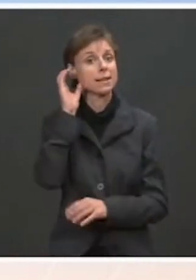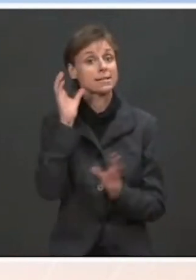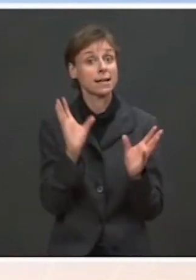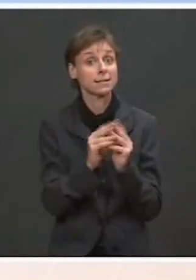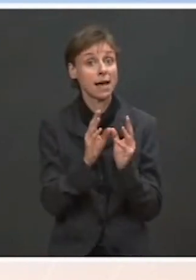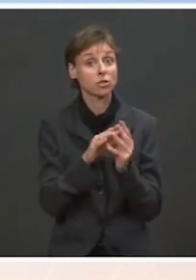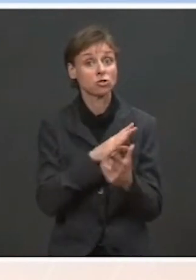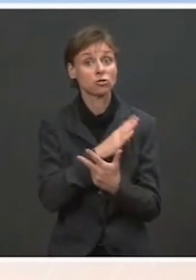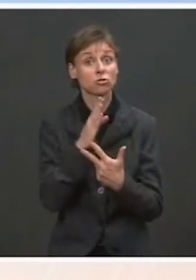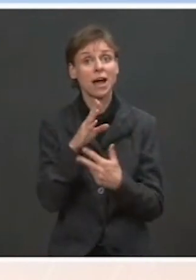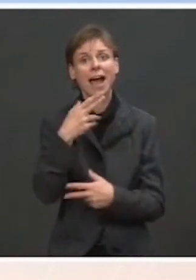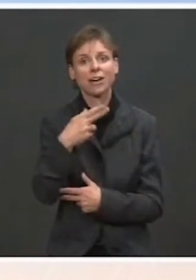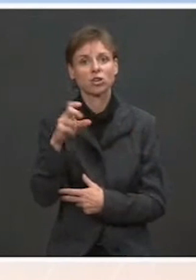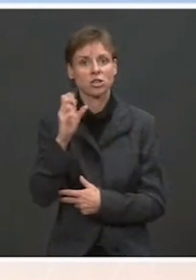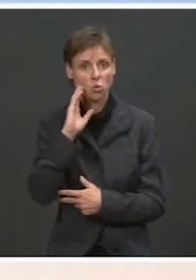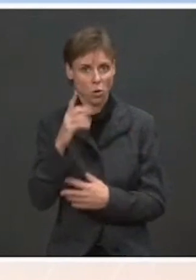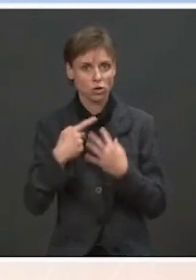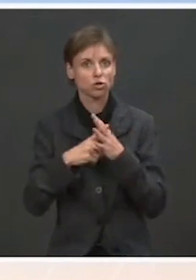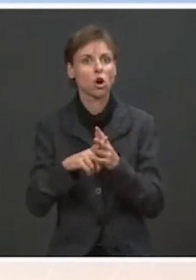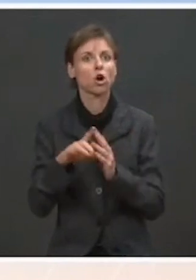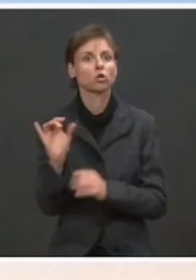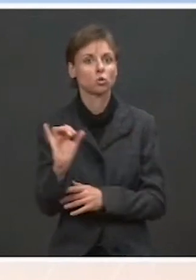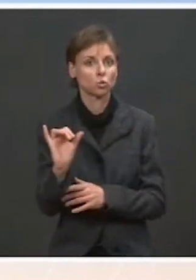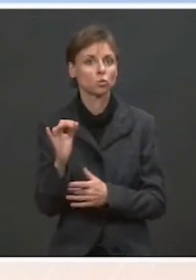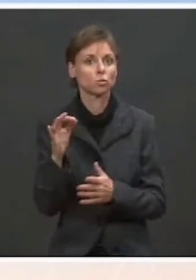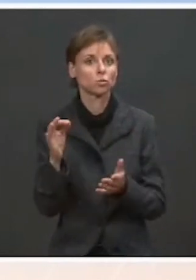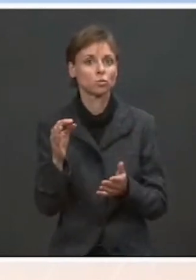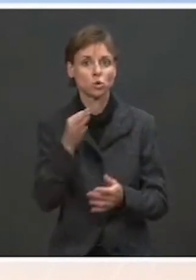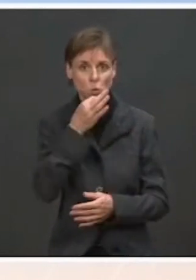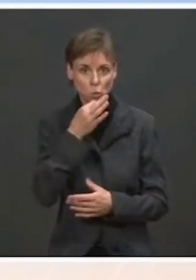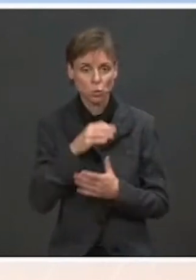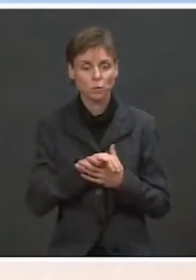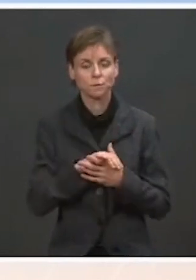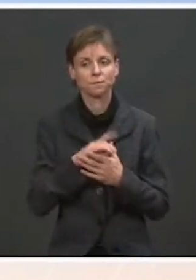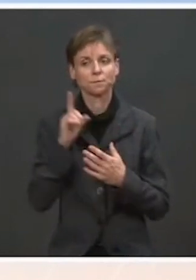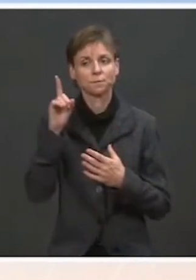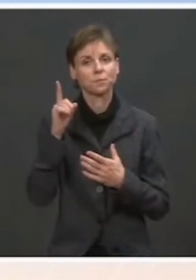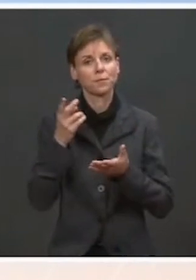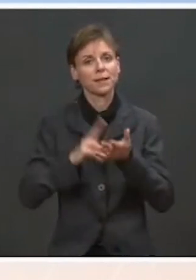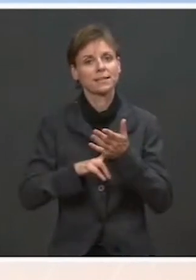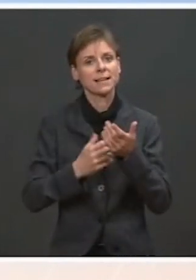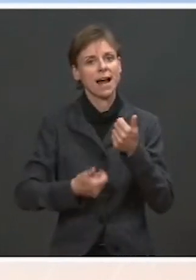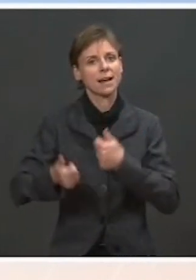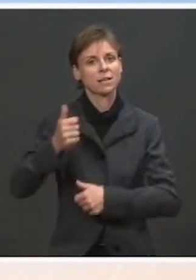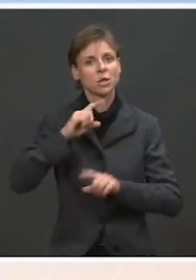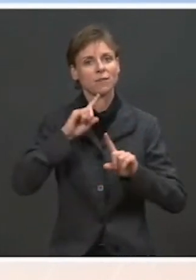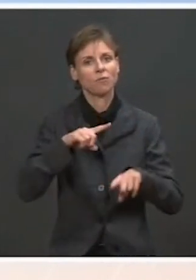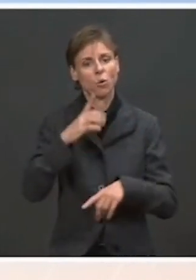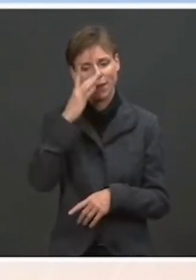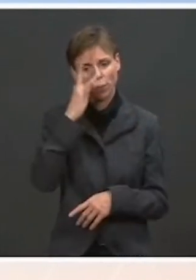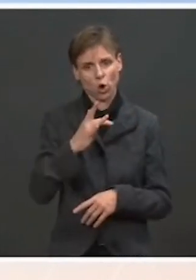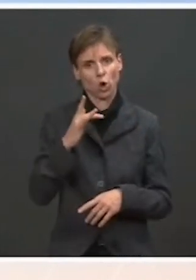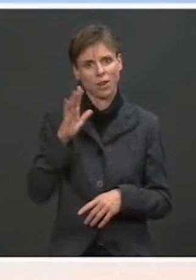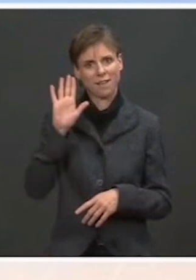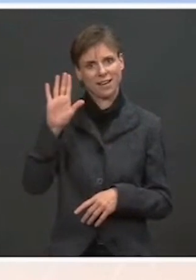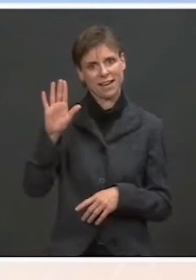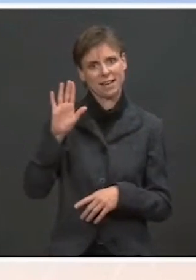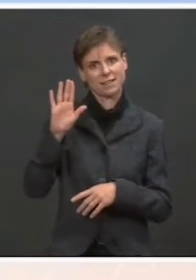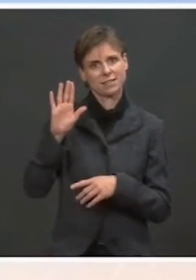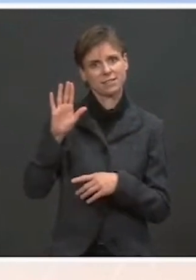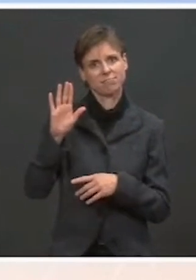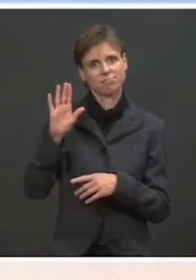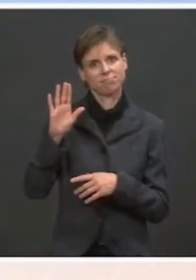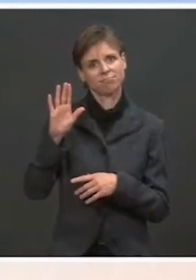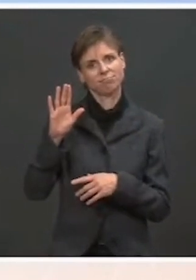HHS will start those soon. He signed that executive order within the early part of his administration. And he's also asked Susan